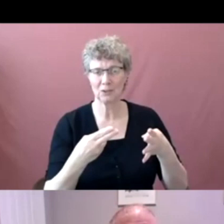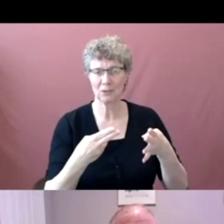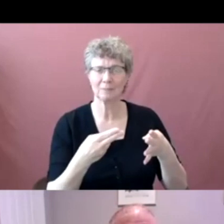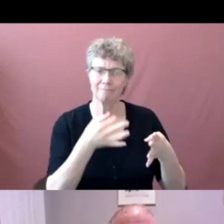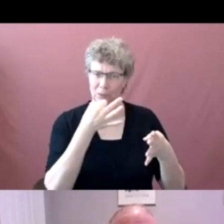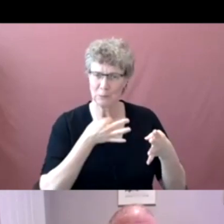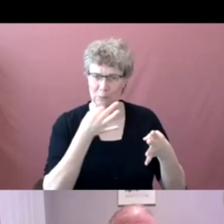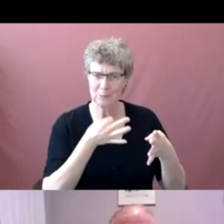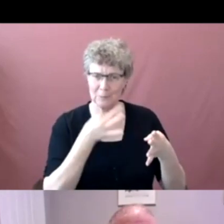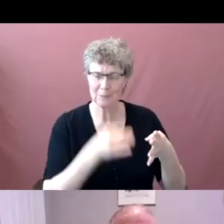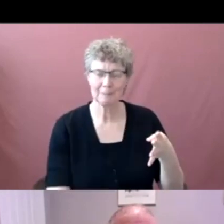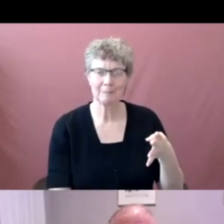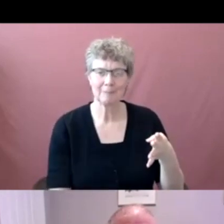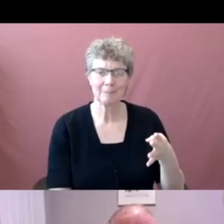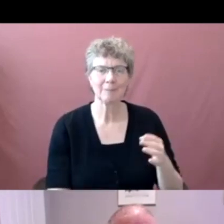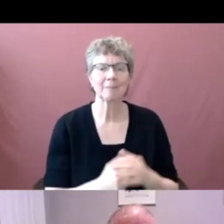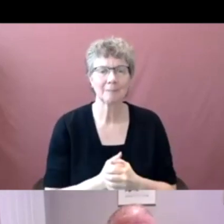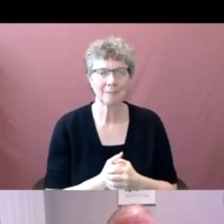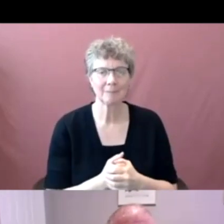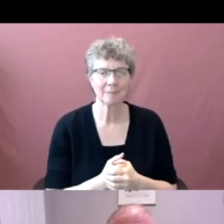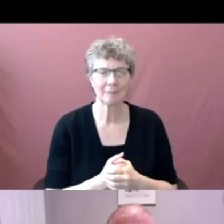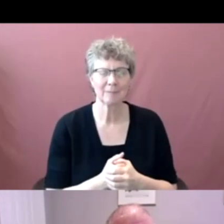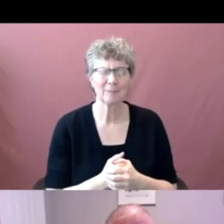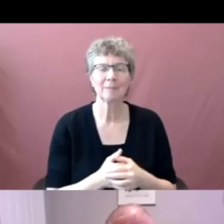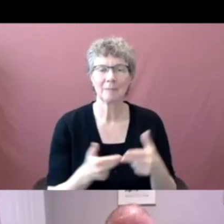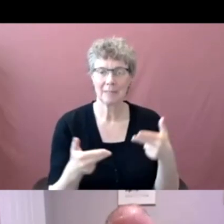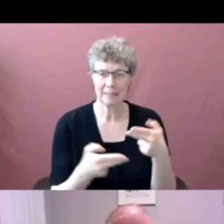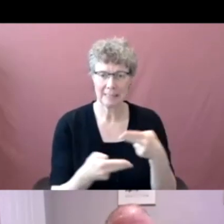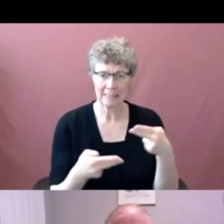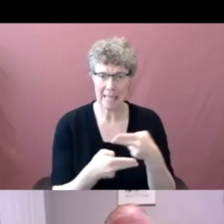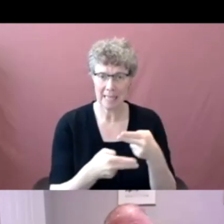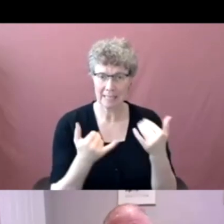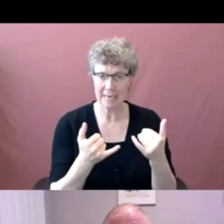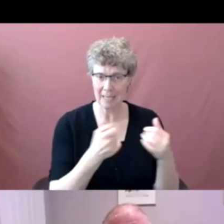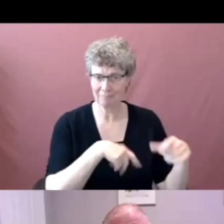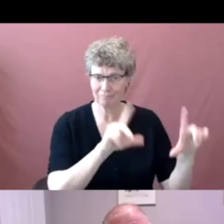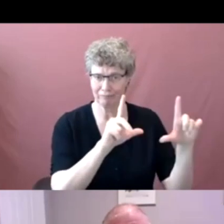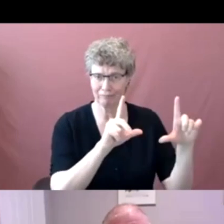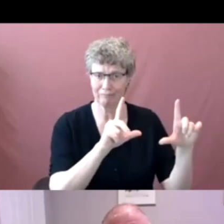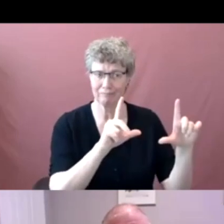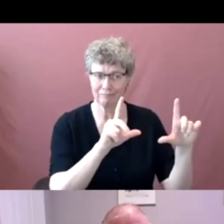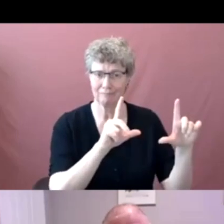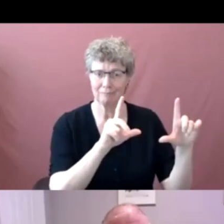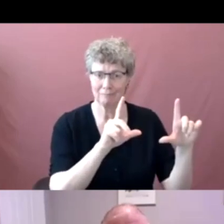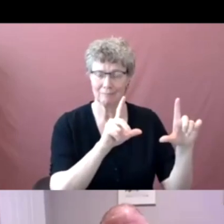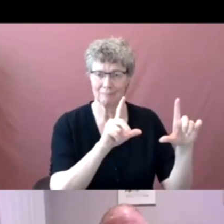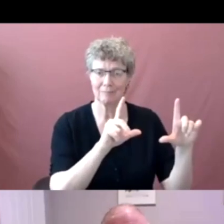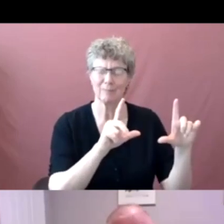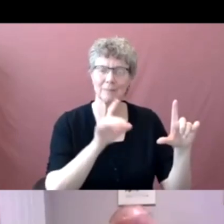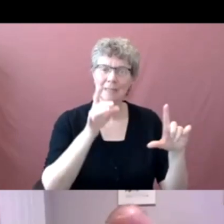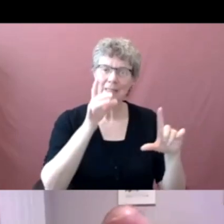The slide that you'll see now on your screen is similar to but